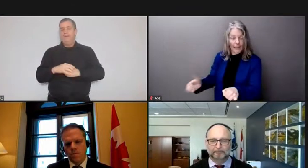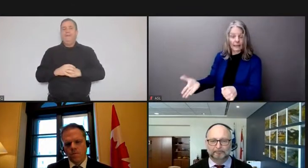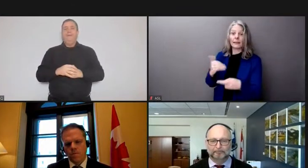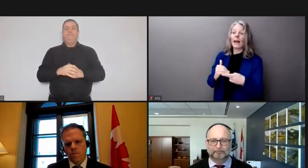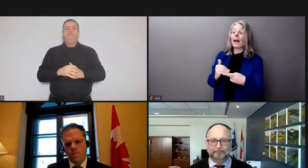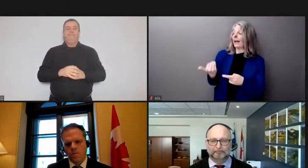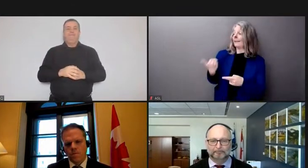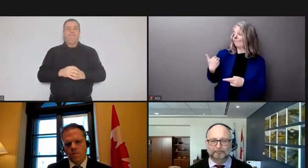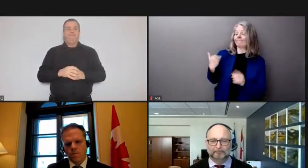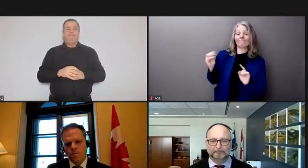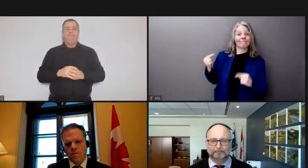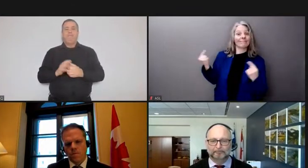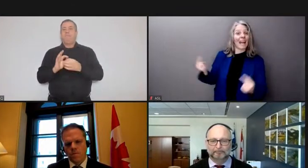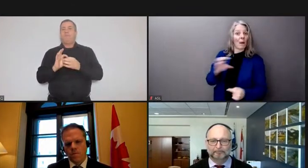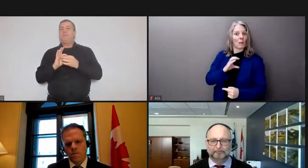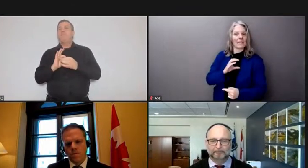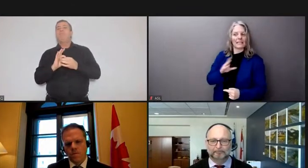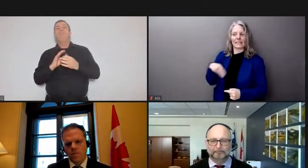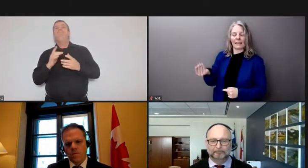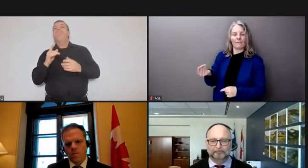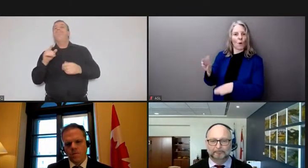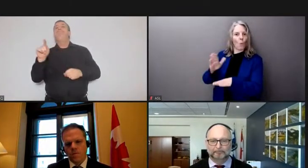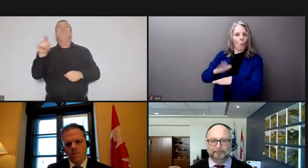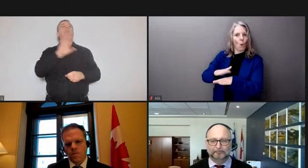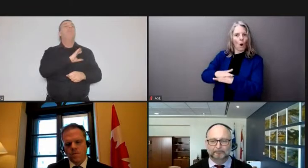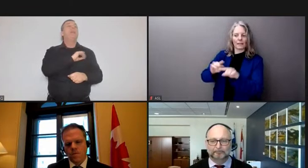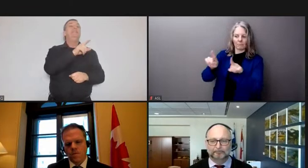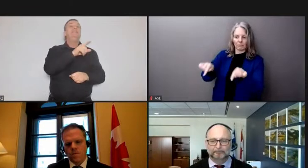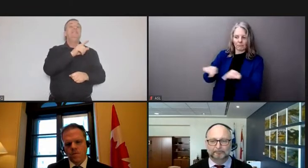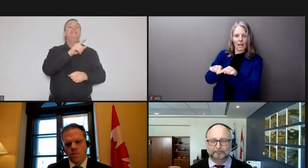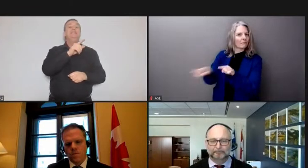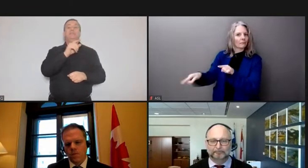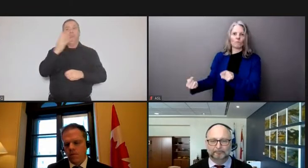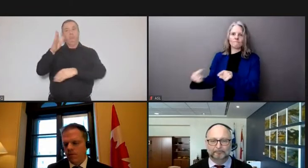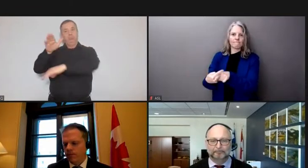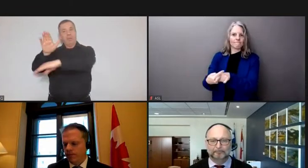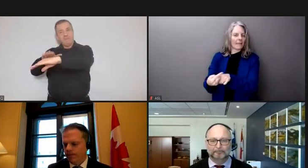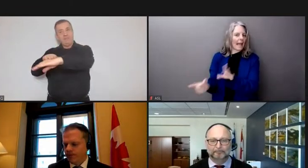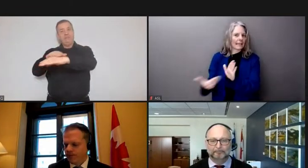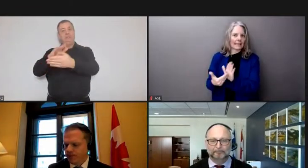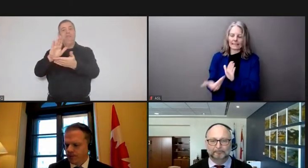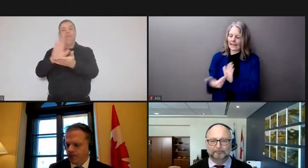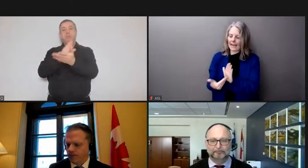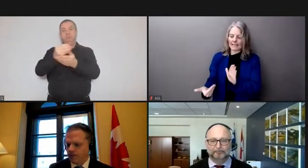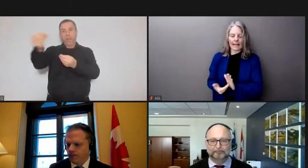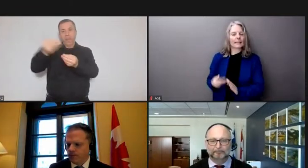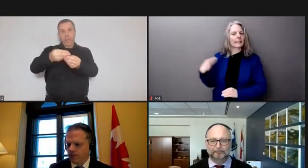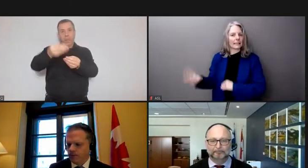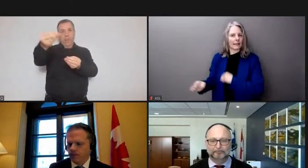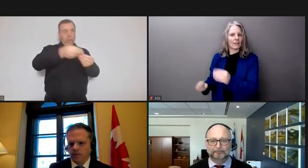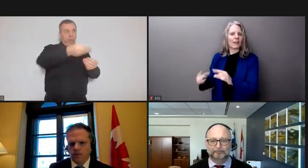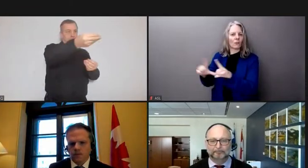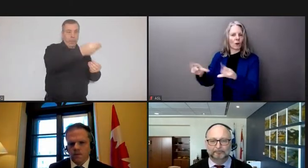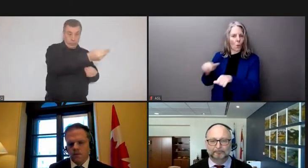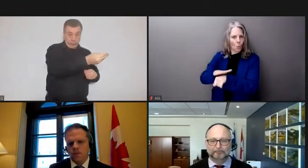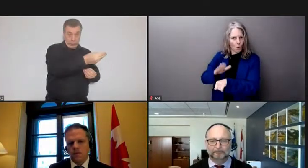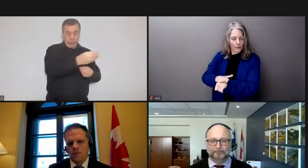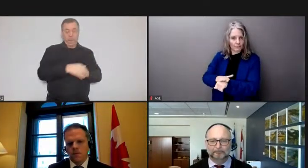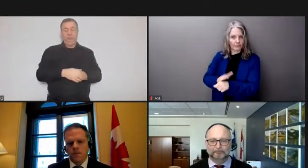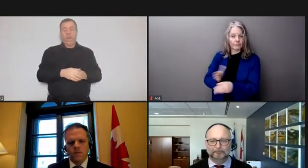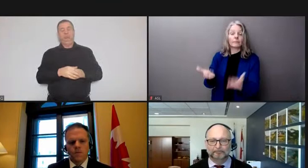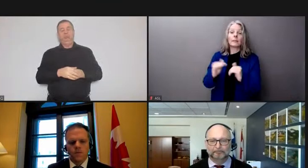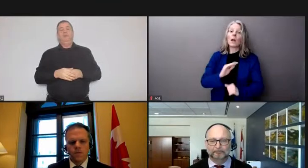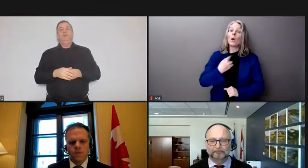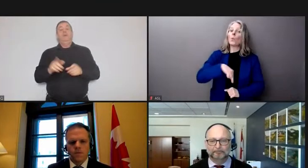warnings that are in consistency with that declaration we also know that enforcement authorities and